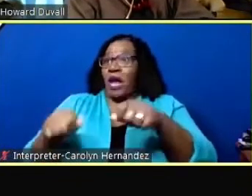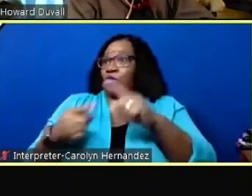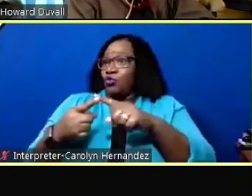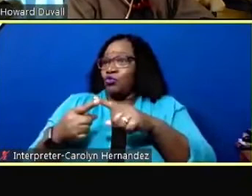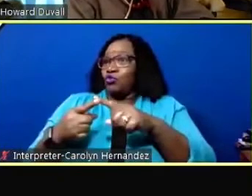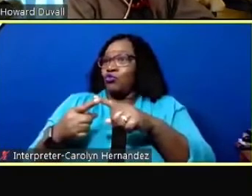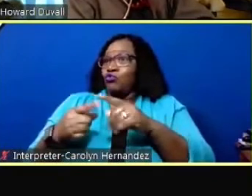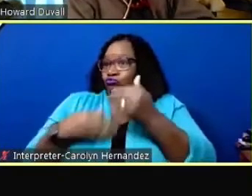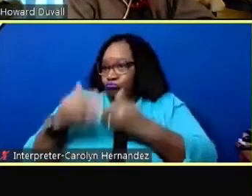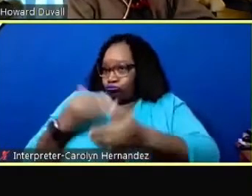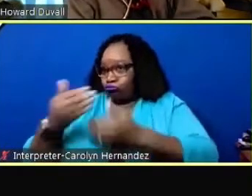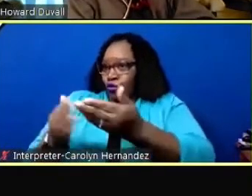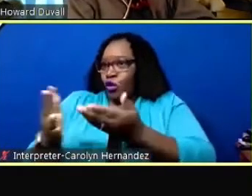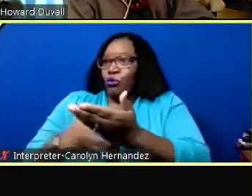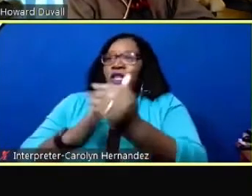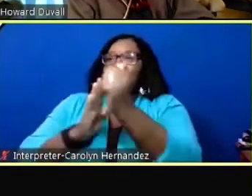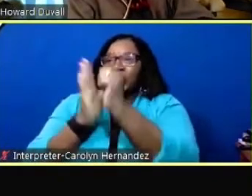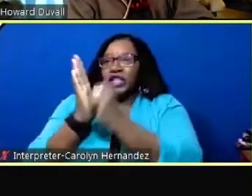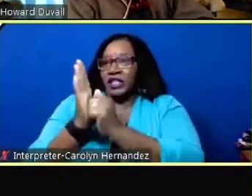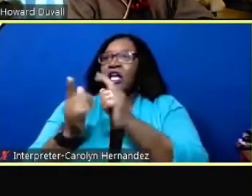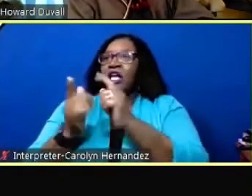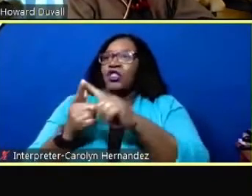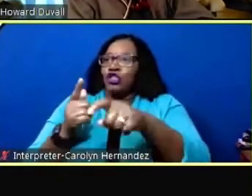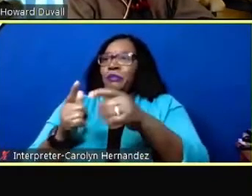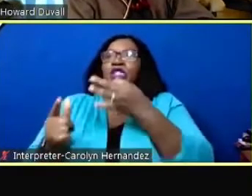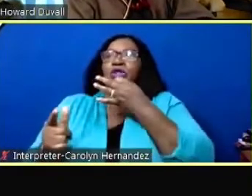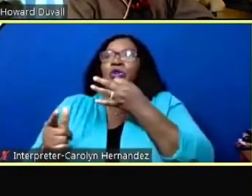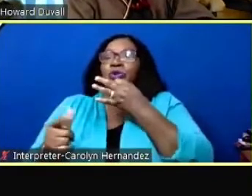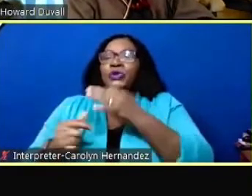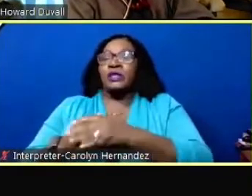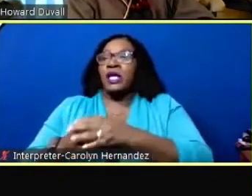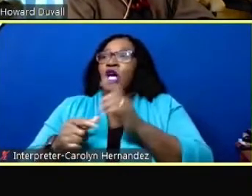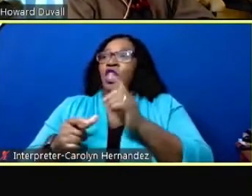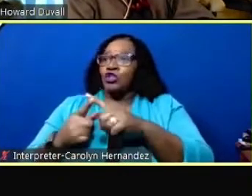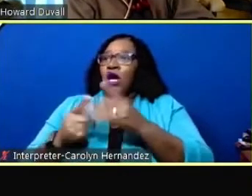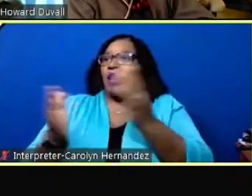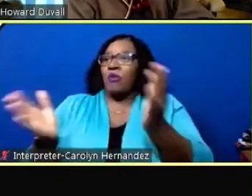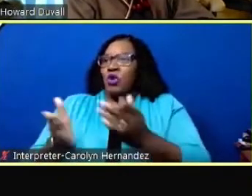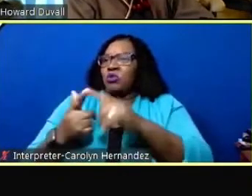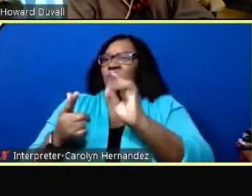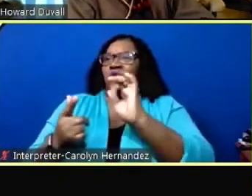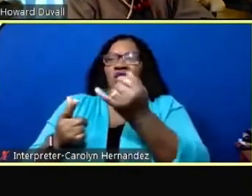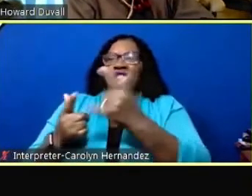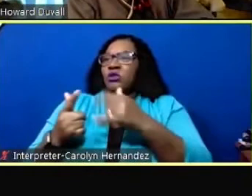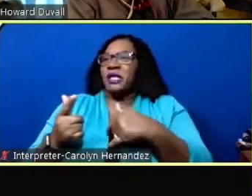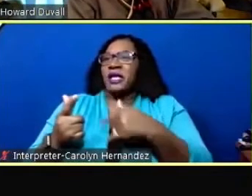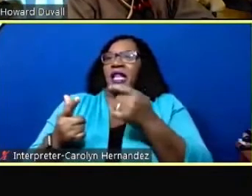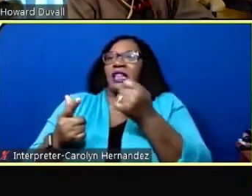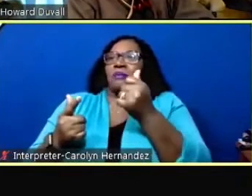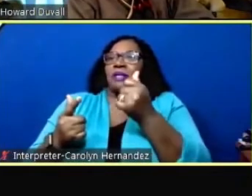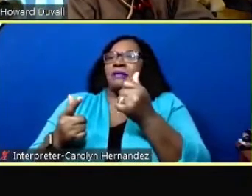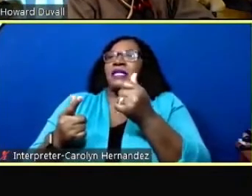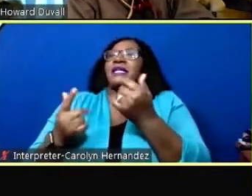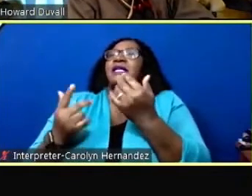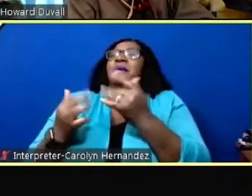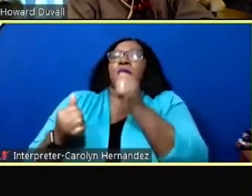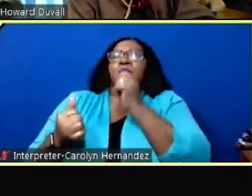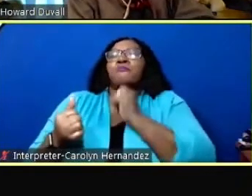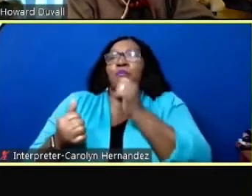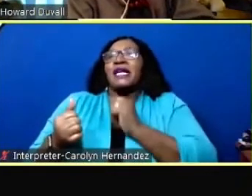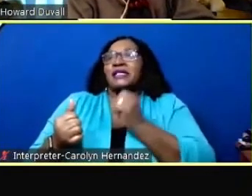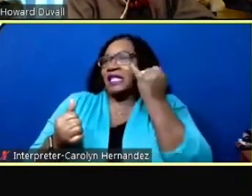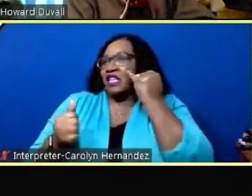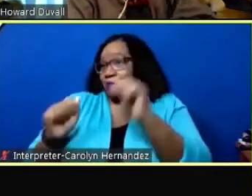to possibly get through uh the agenda that should be very soon so i would encourage you just to maybe be a little just a little bit more patient if